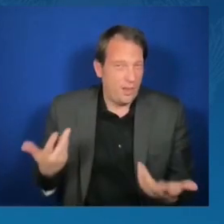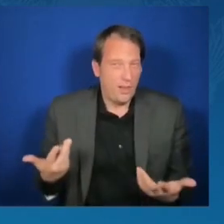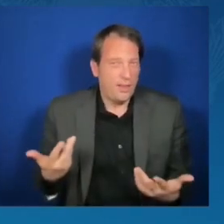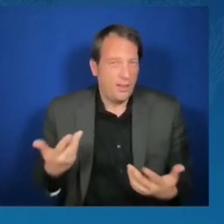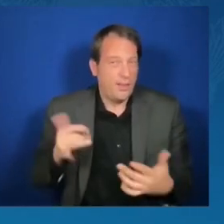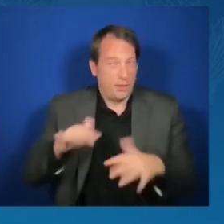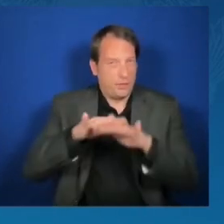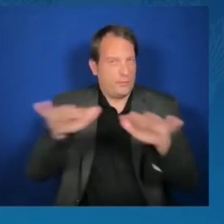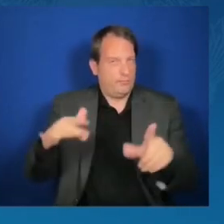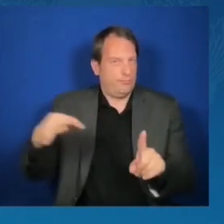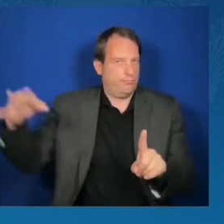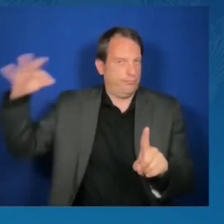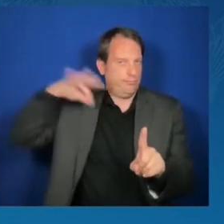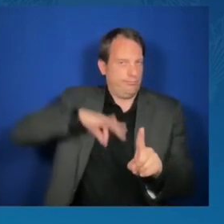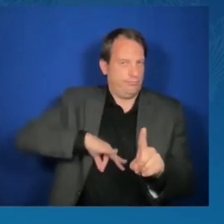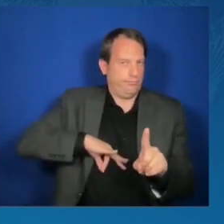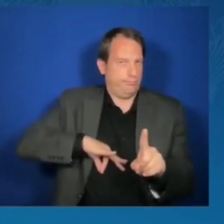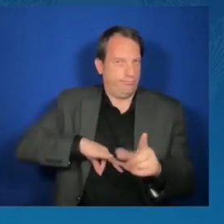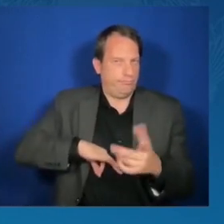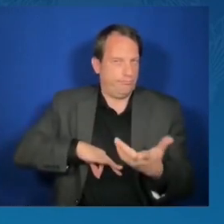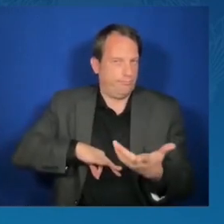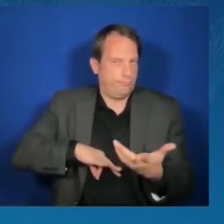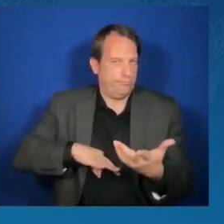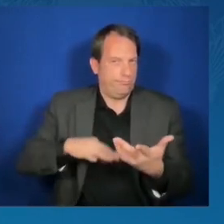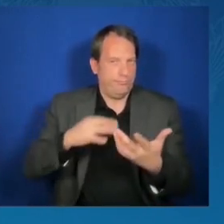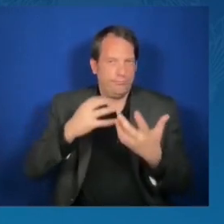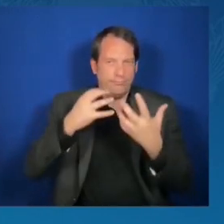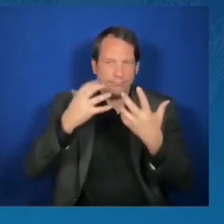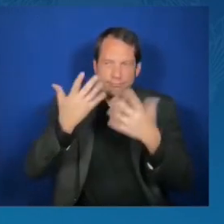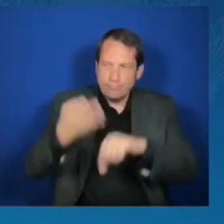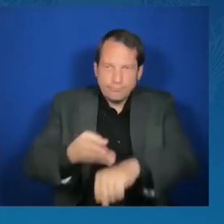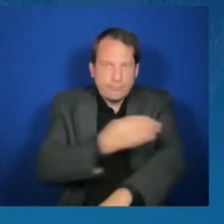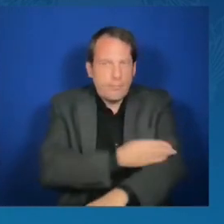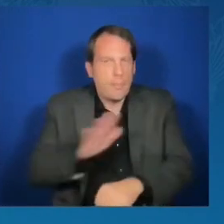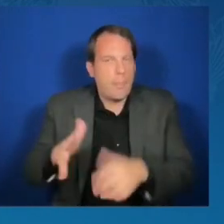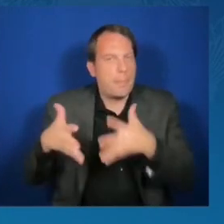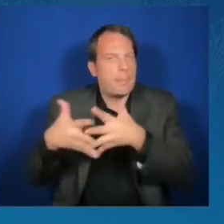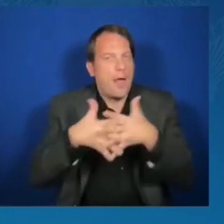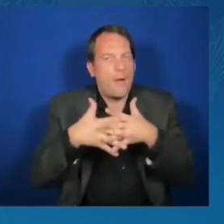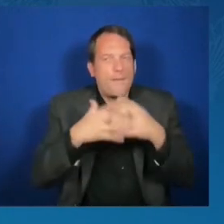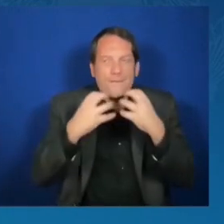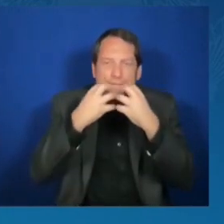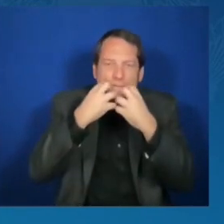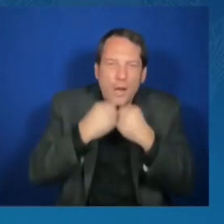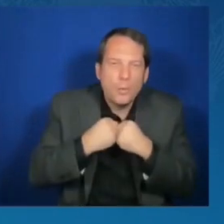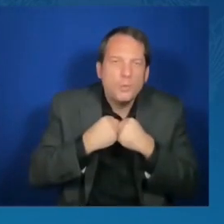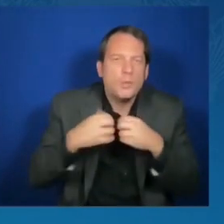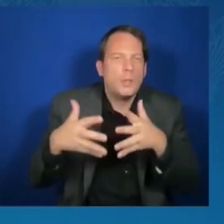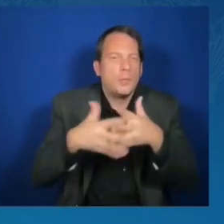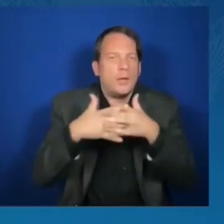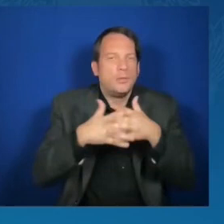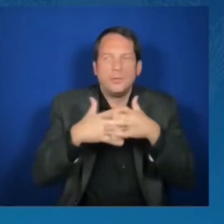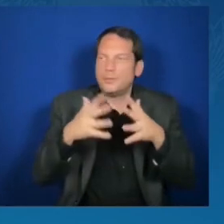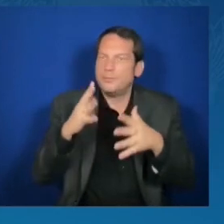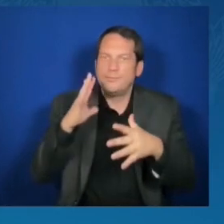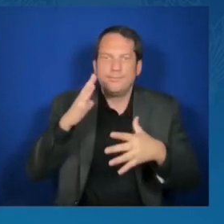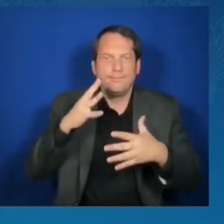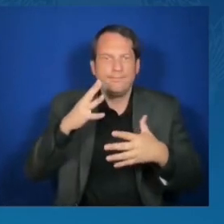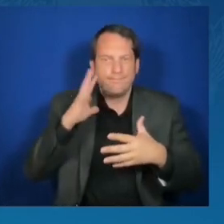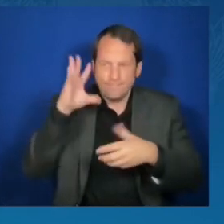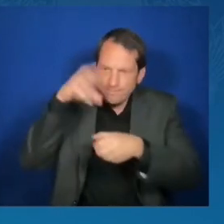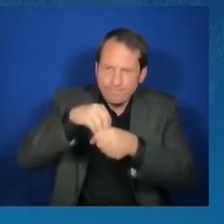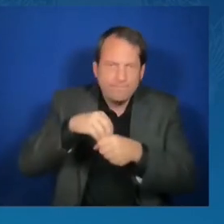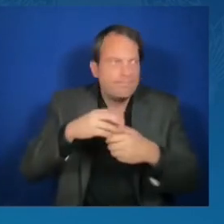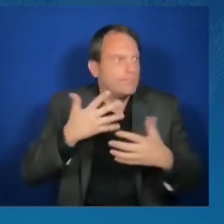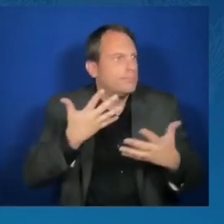own diversity. And so if we're shortchanging ourselves by leaving that diversity off the team and off the playing field, it's not